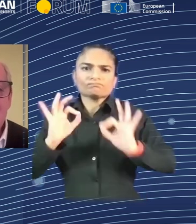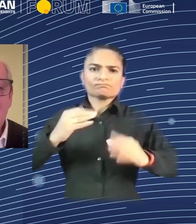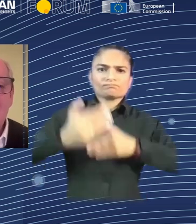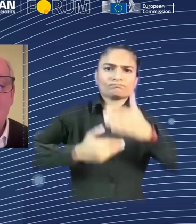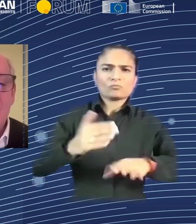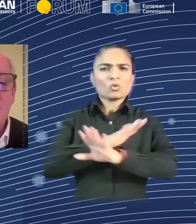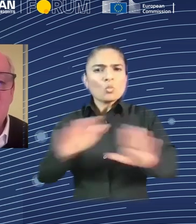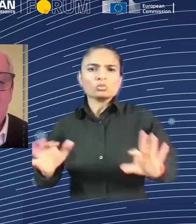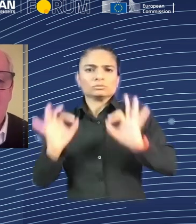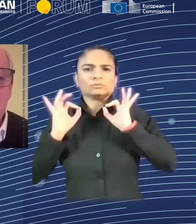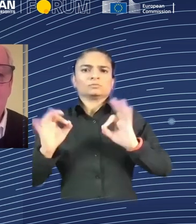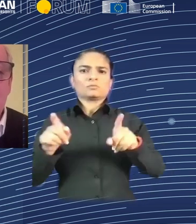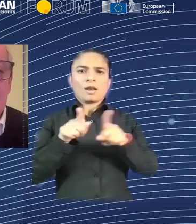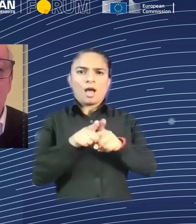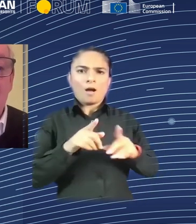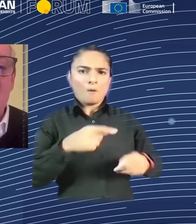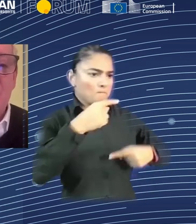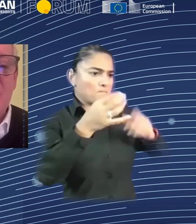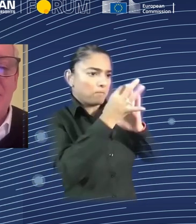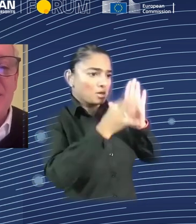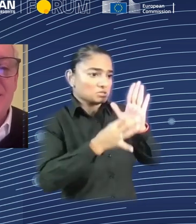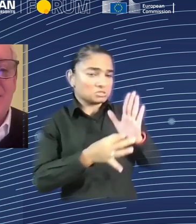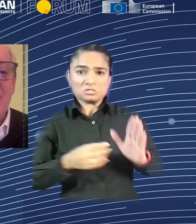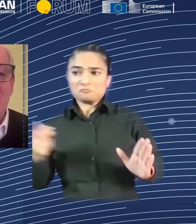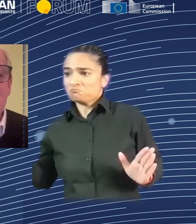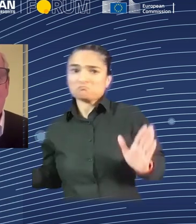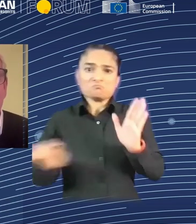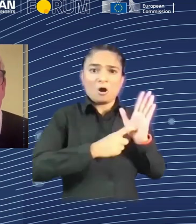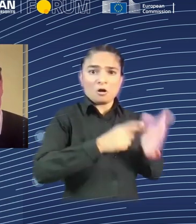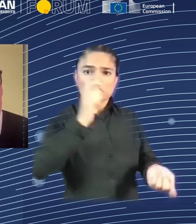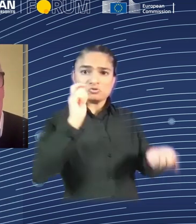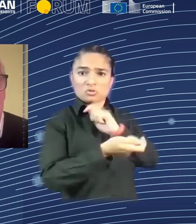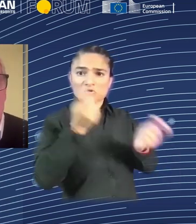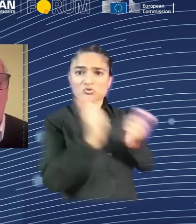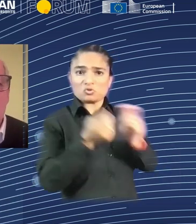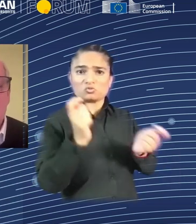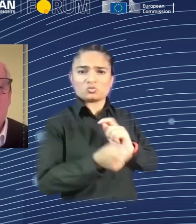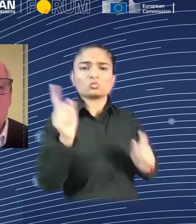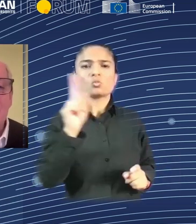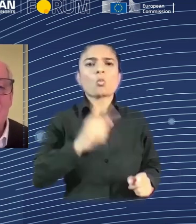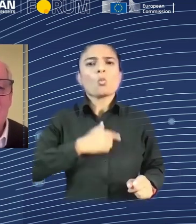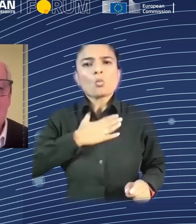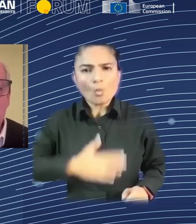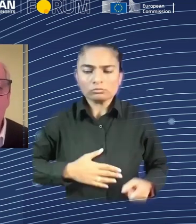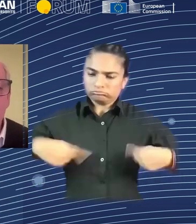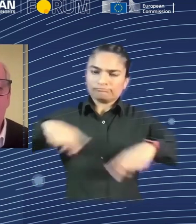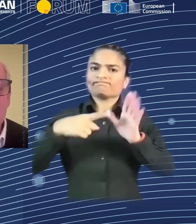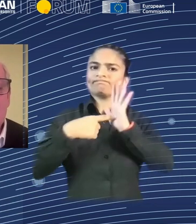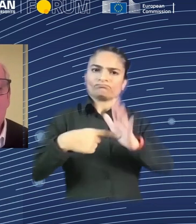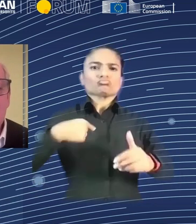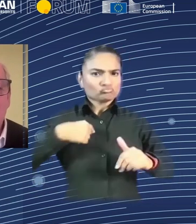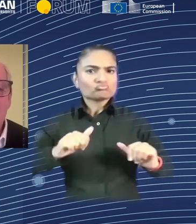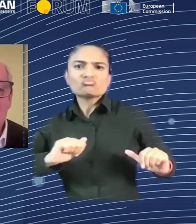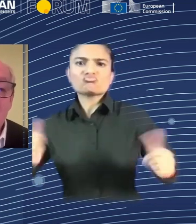when this transition really begins to accelerate. And I think it's starting to happen. There's still considerable work